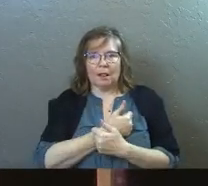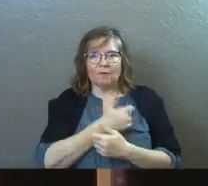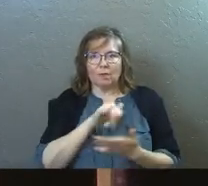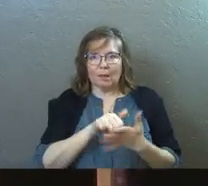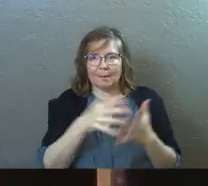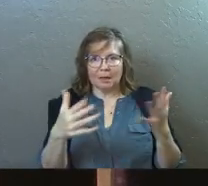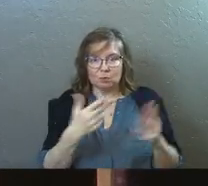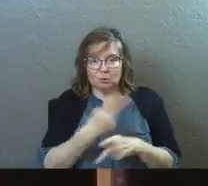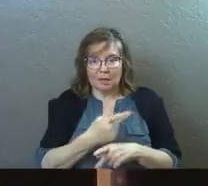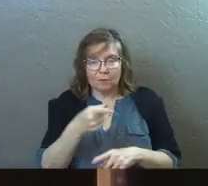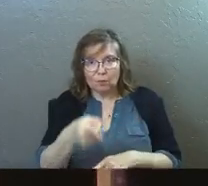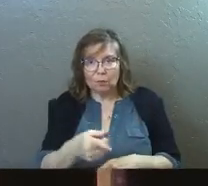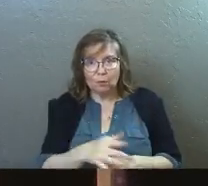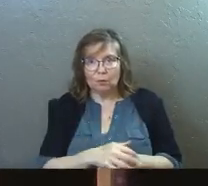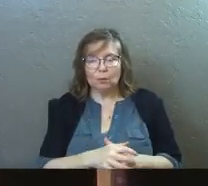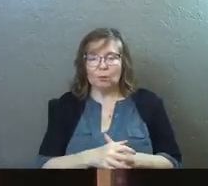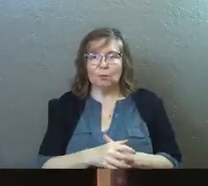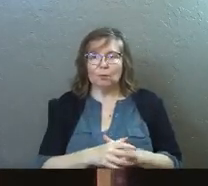take care of you.